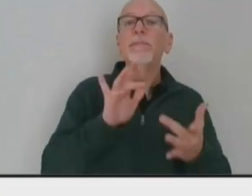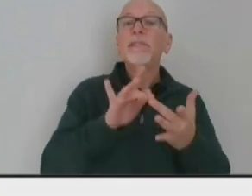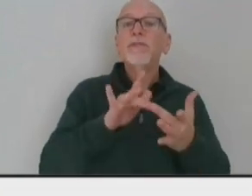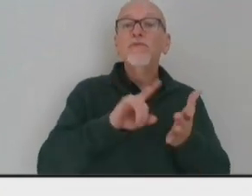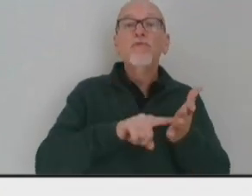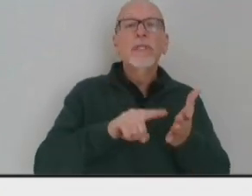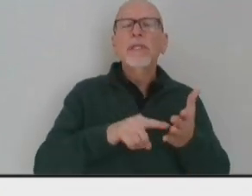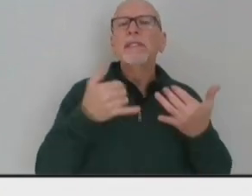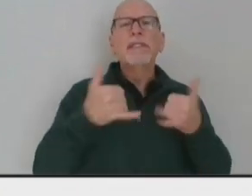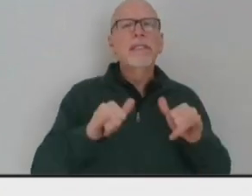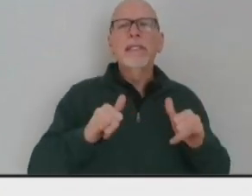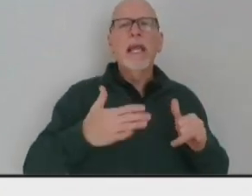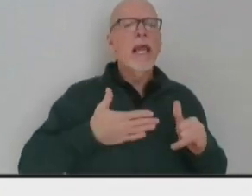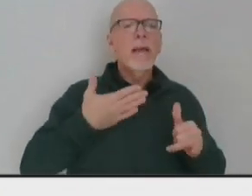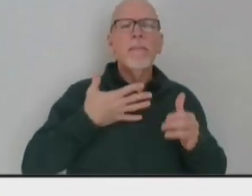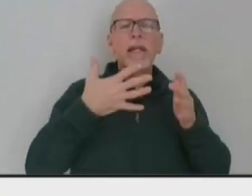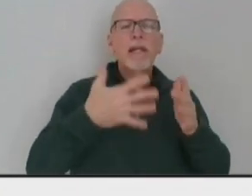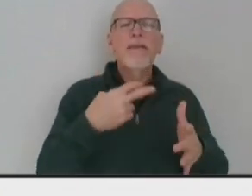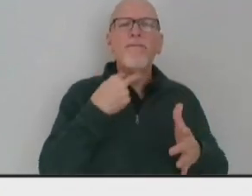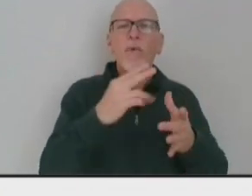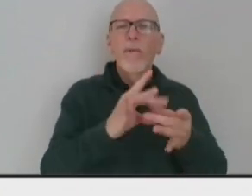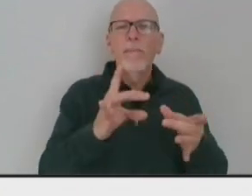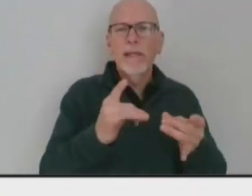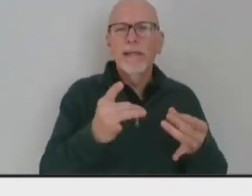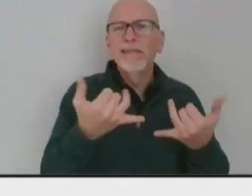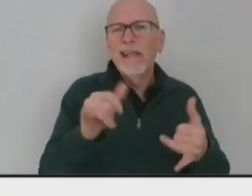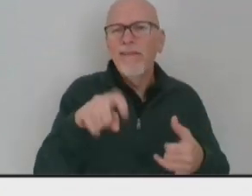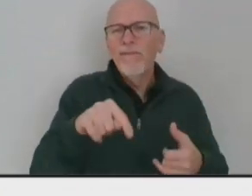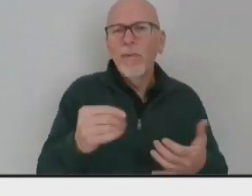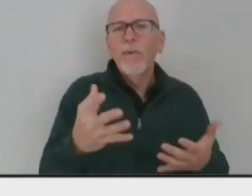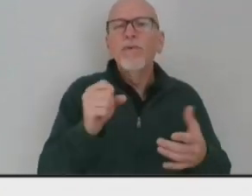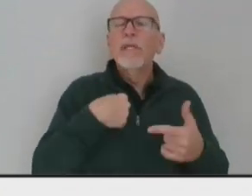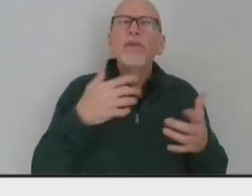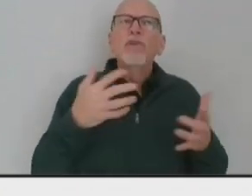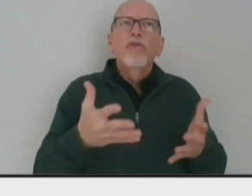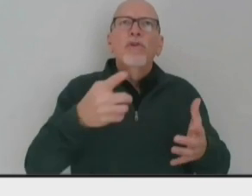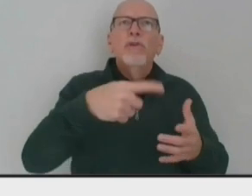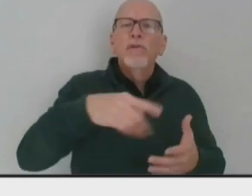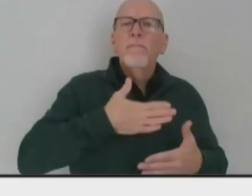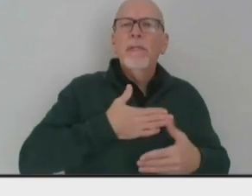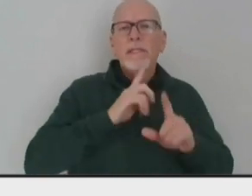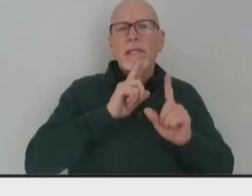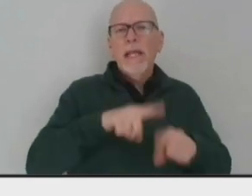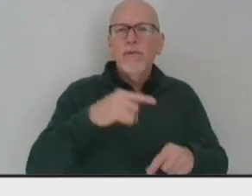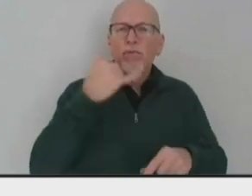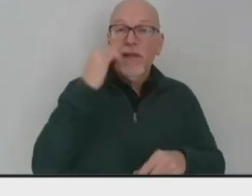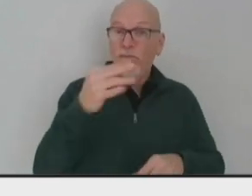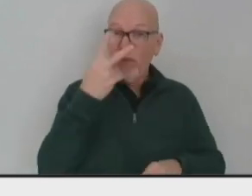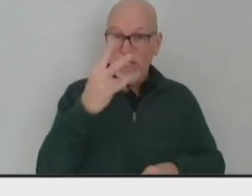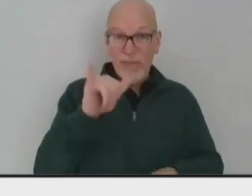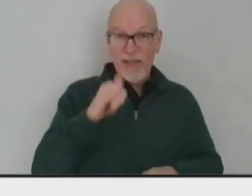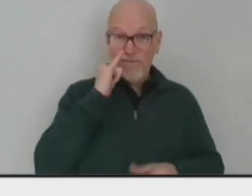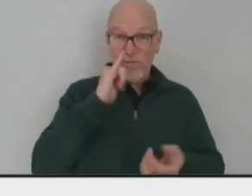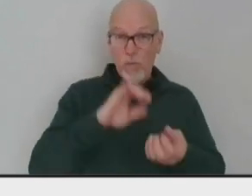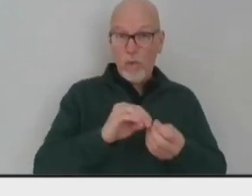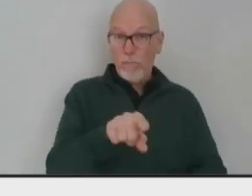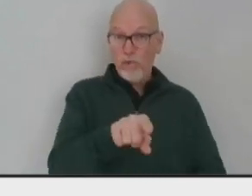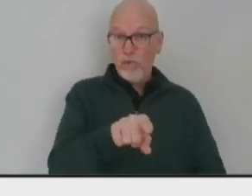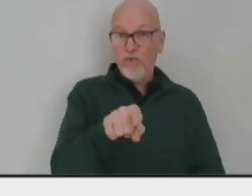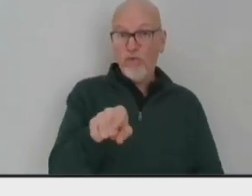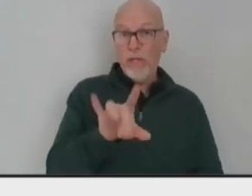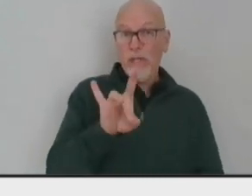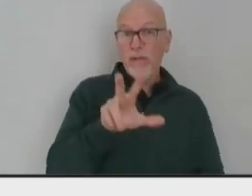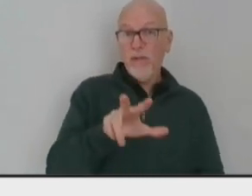having to leave a voicemail many times, so I encourage Hoosiers to answer the call when you see this number, 833